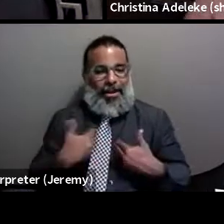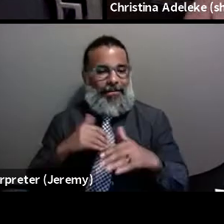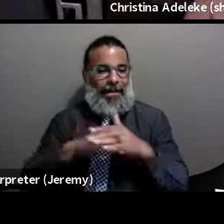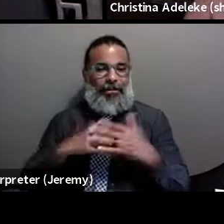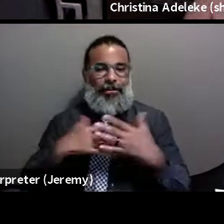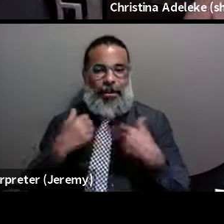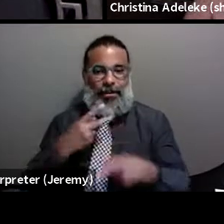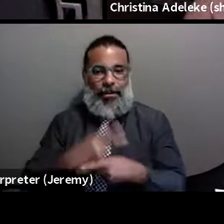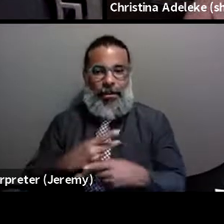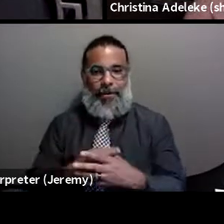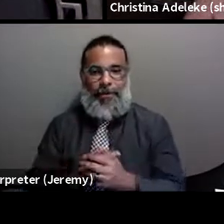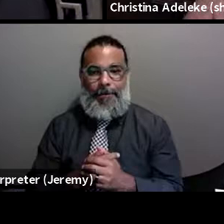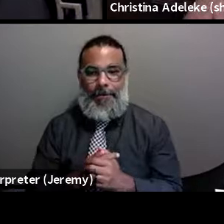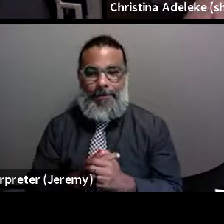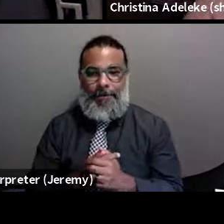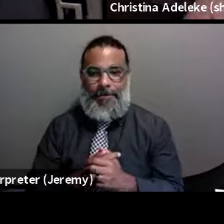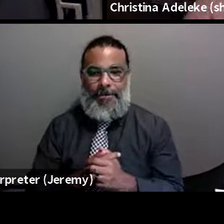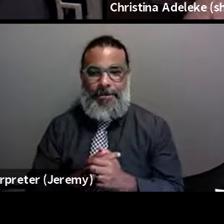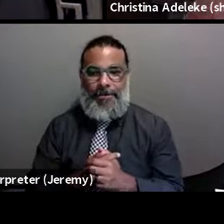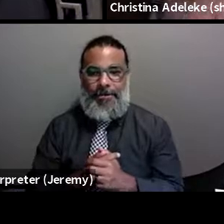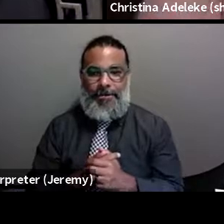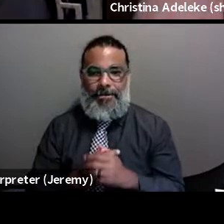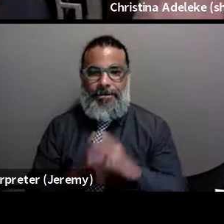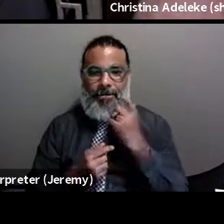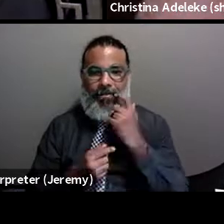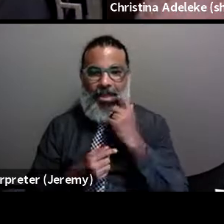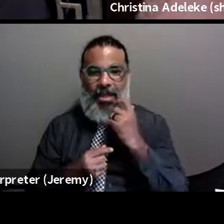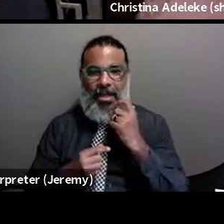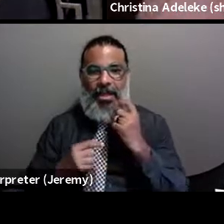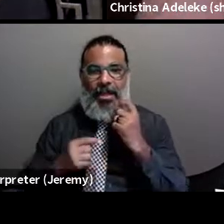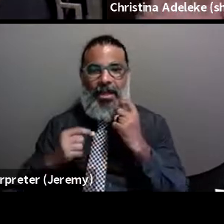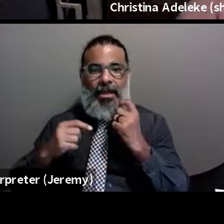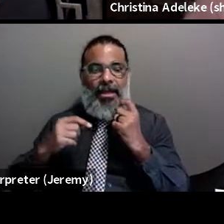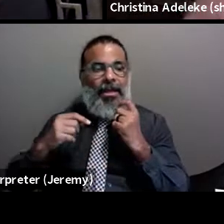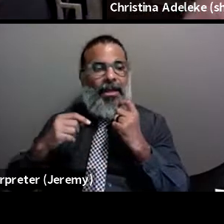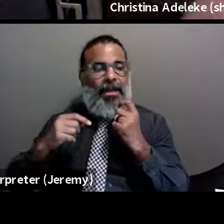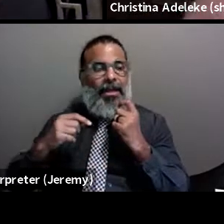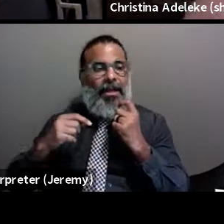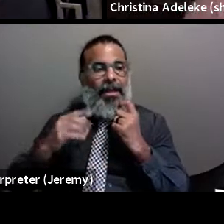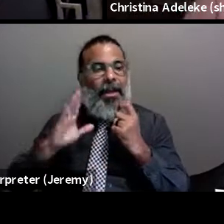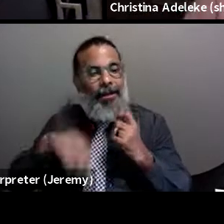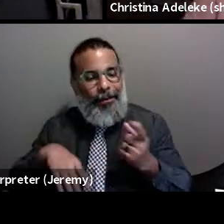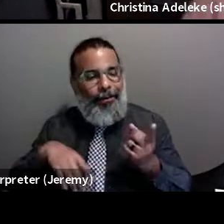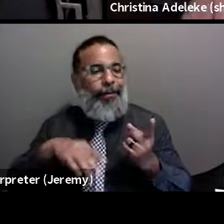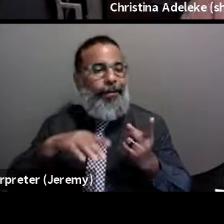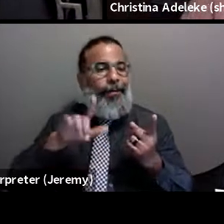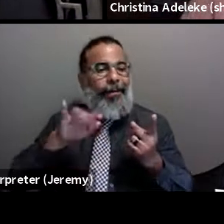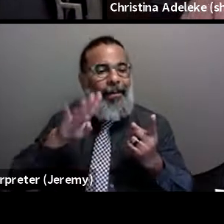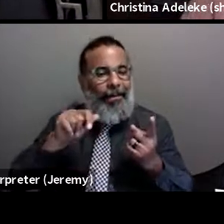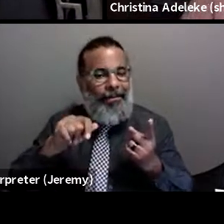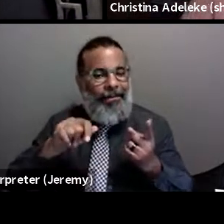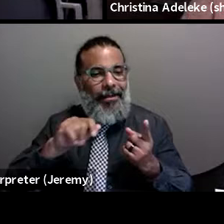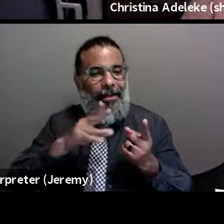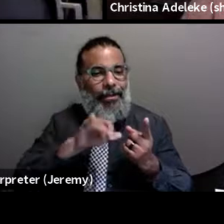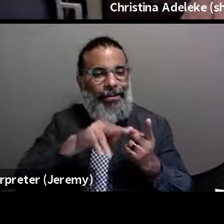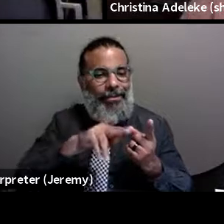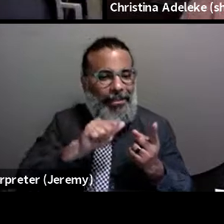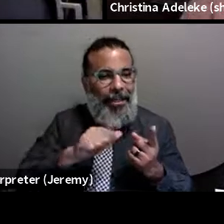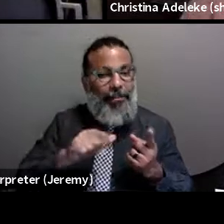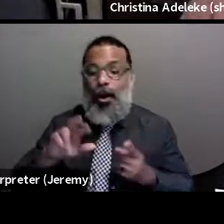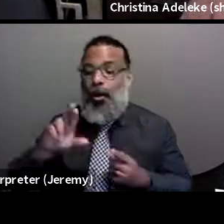Question came in from the chat, and I think Linda and Christina, know y'all answered probably, but from Robin Webb,